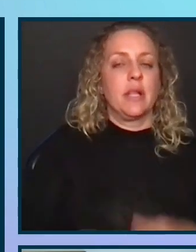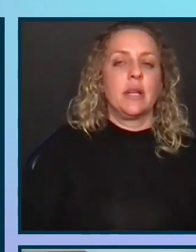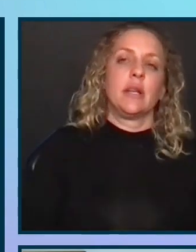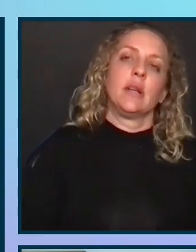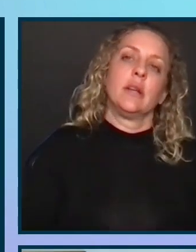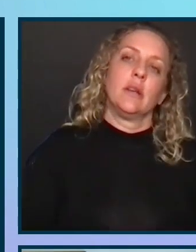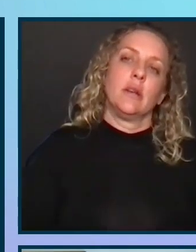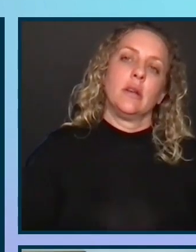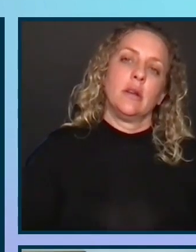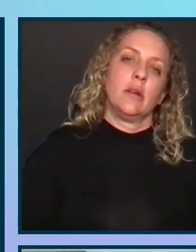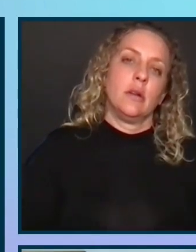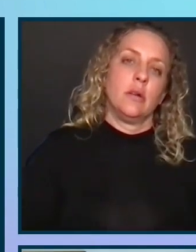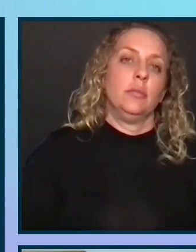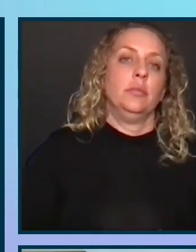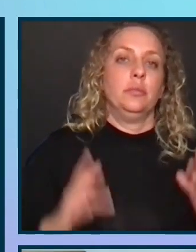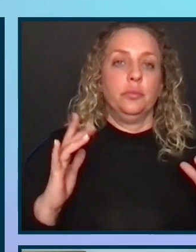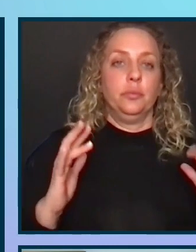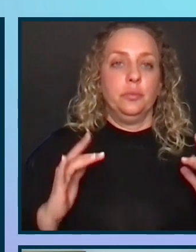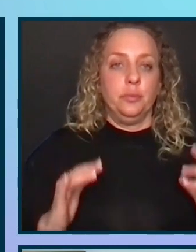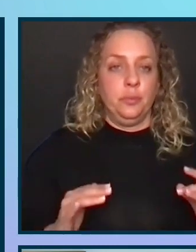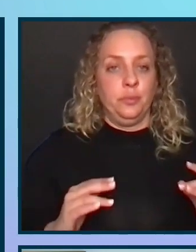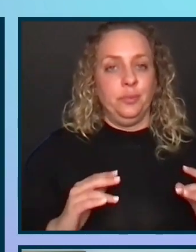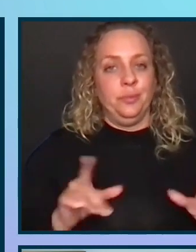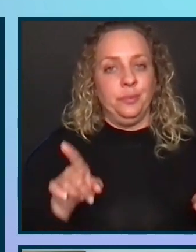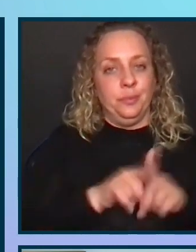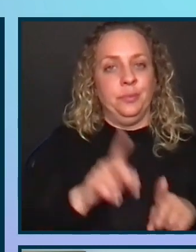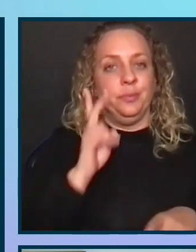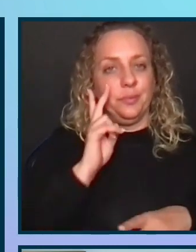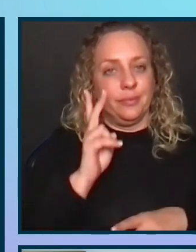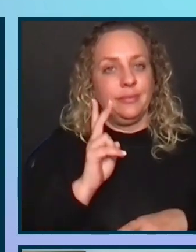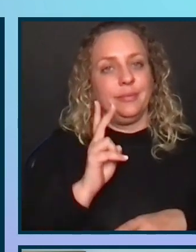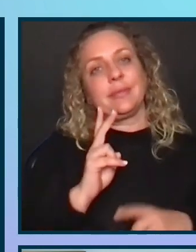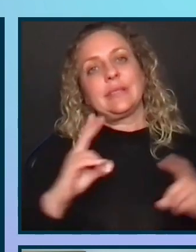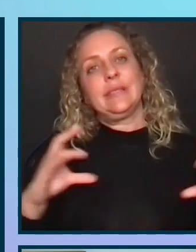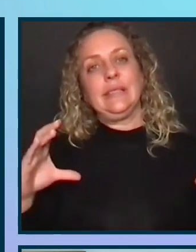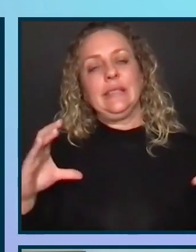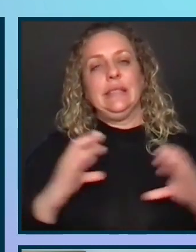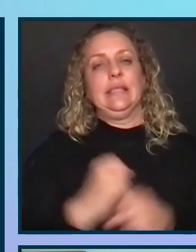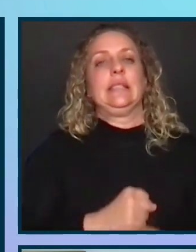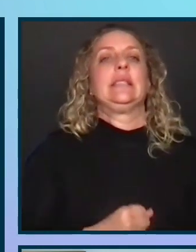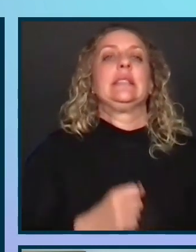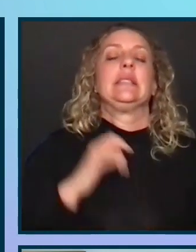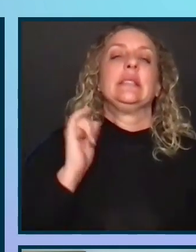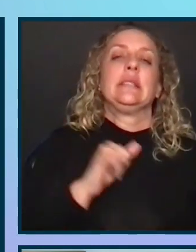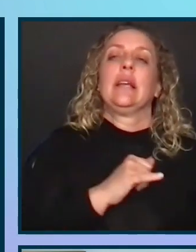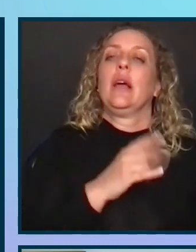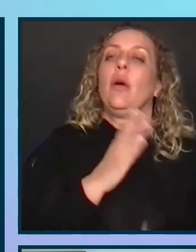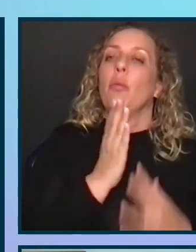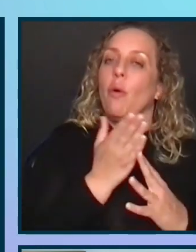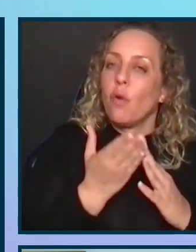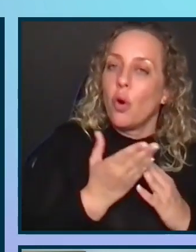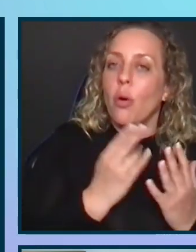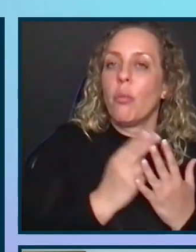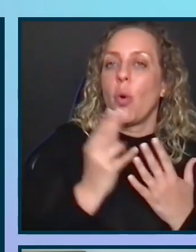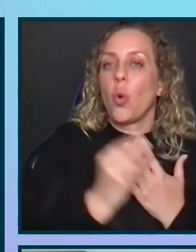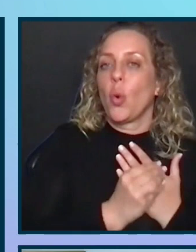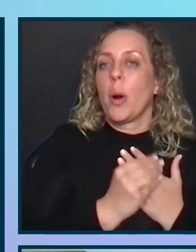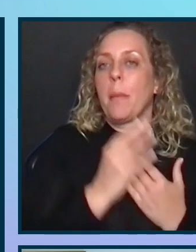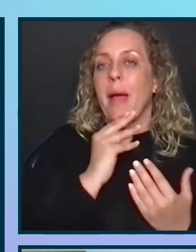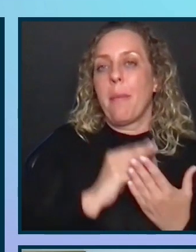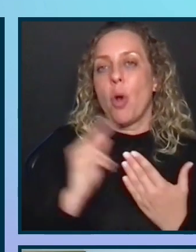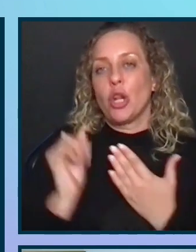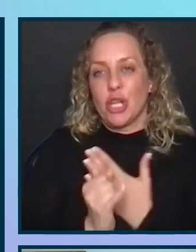Now we look down the model. We also see synthesis, which also includes portfolio programs and projects.